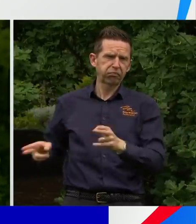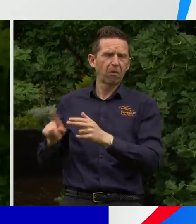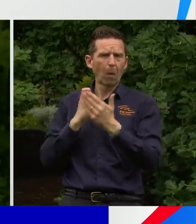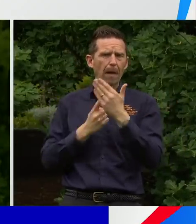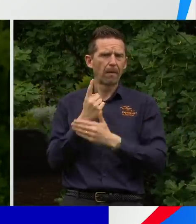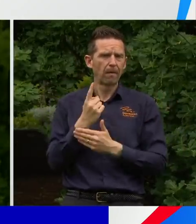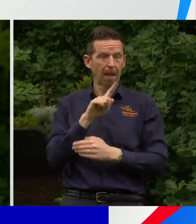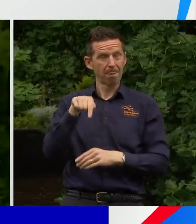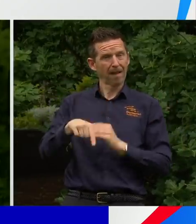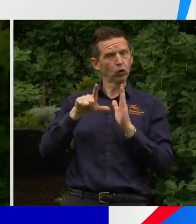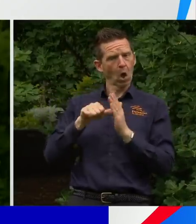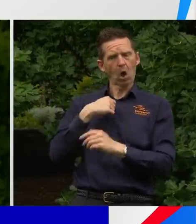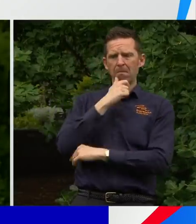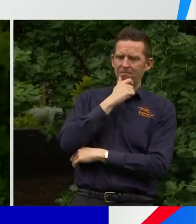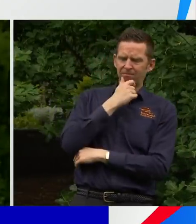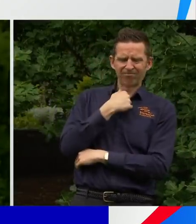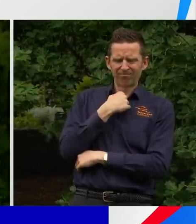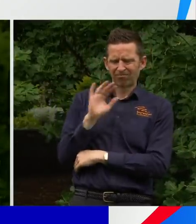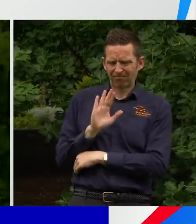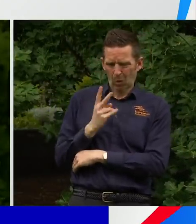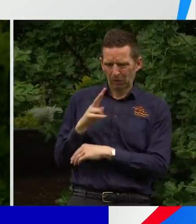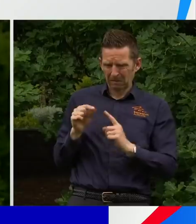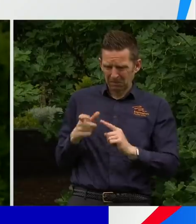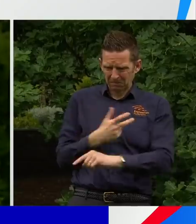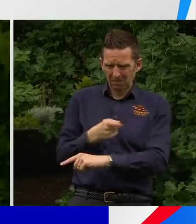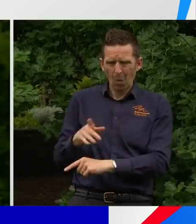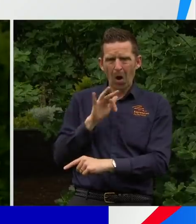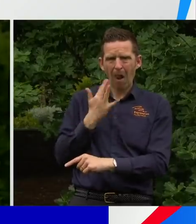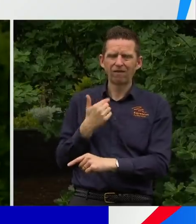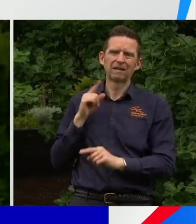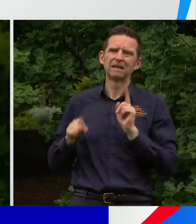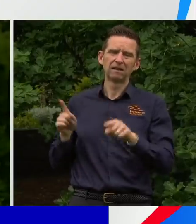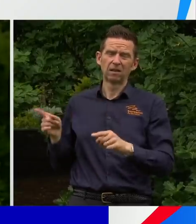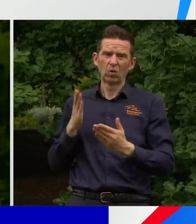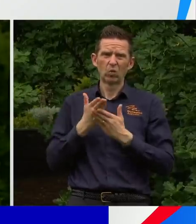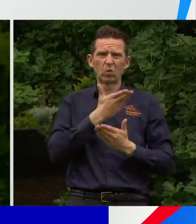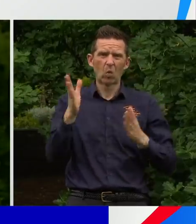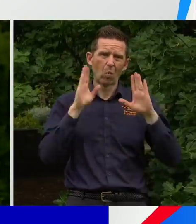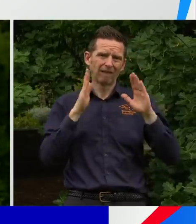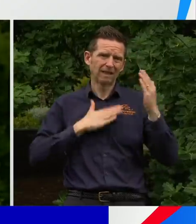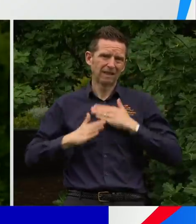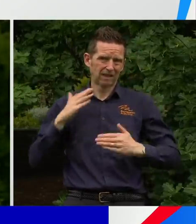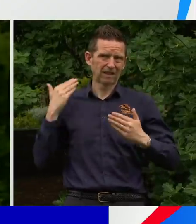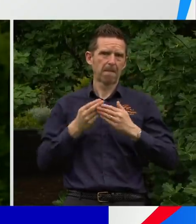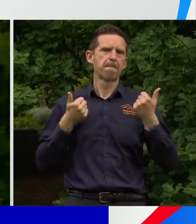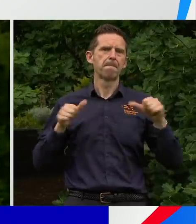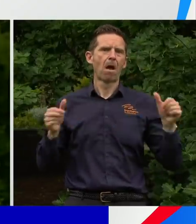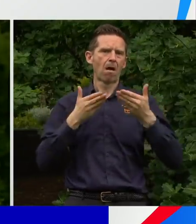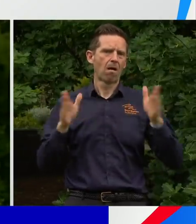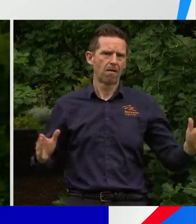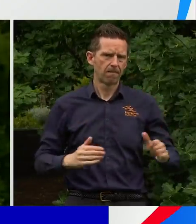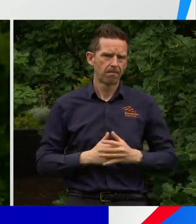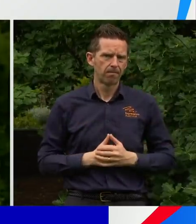risk and we thought about what it would mean not to follow those restrictions. And we've done a fantastic job to get to this point in time. So please, let's